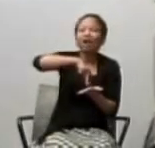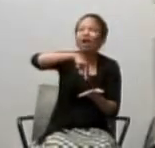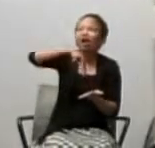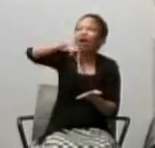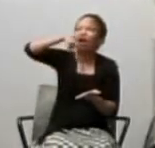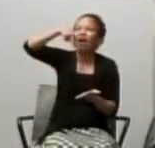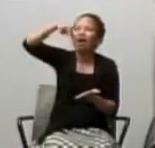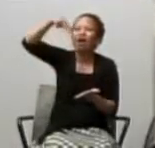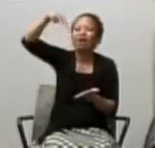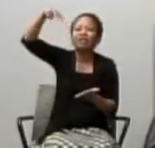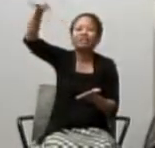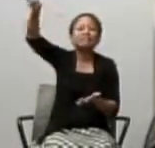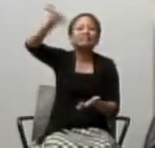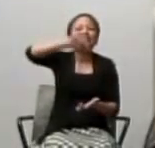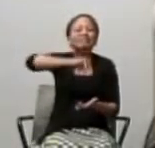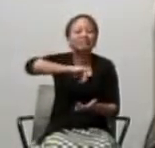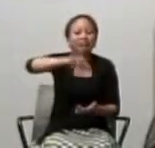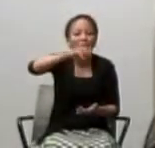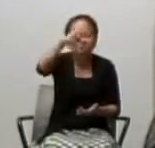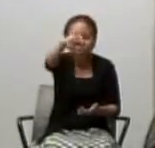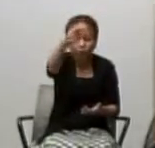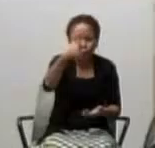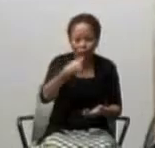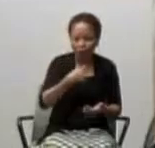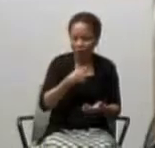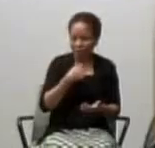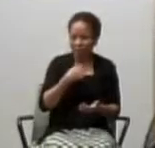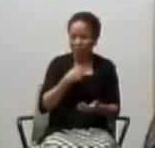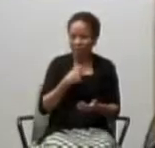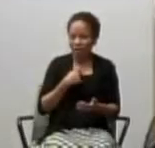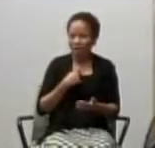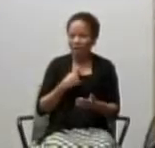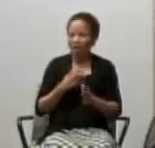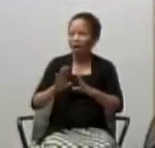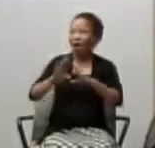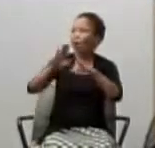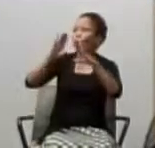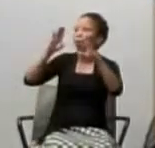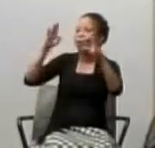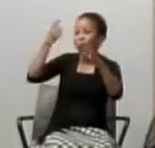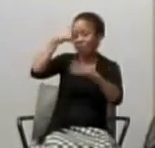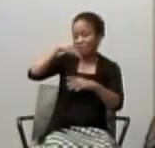able to enter this reality of God.